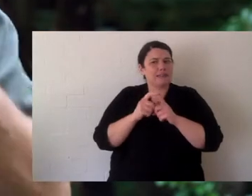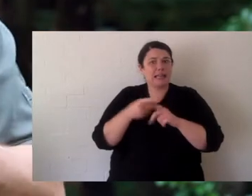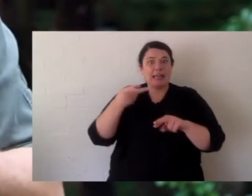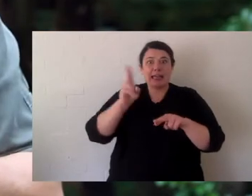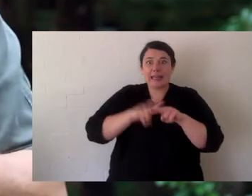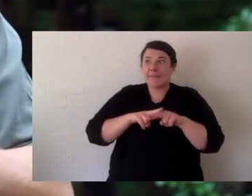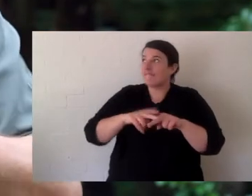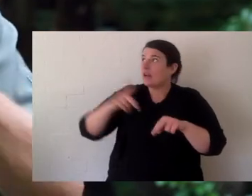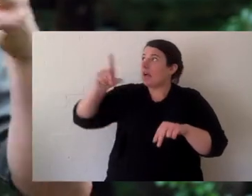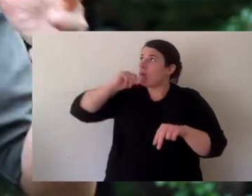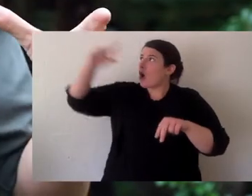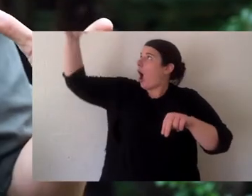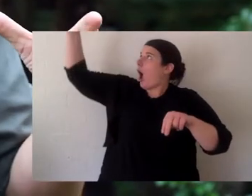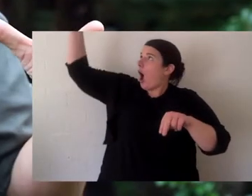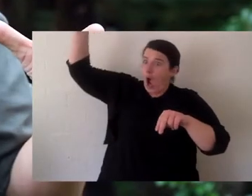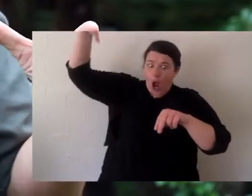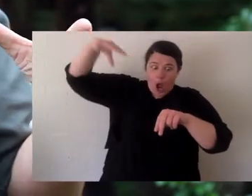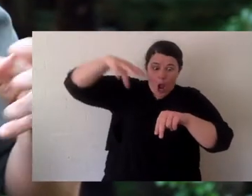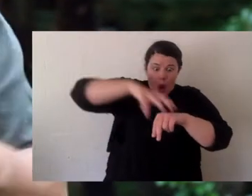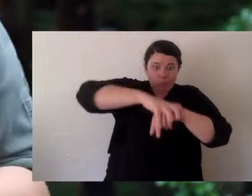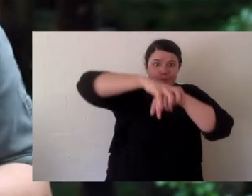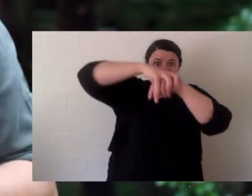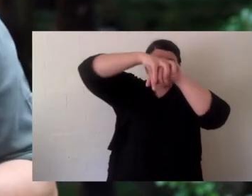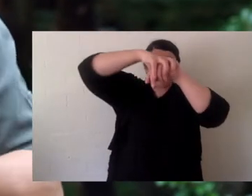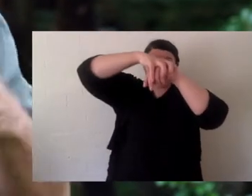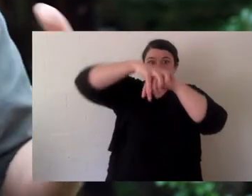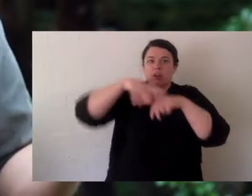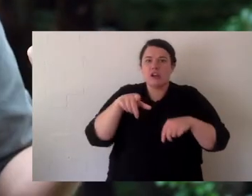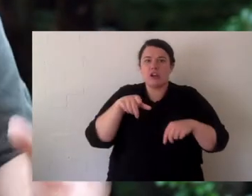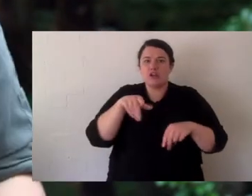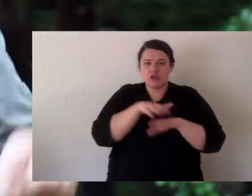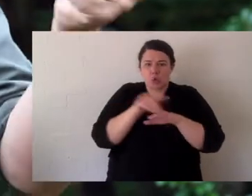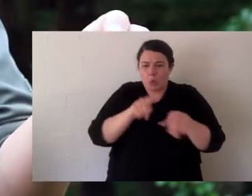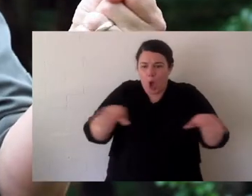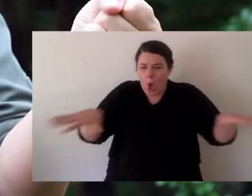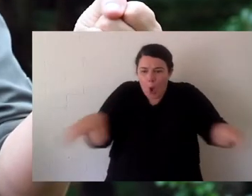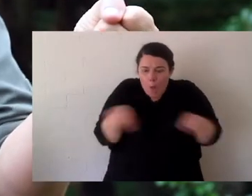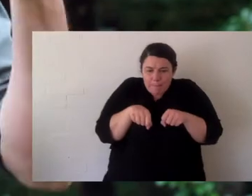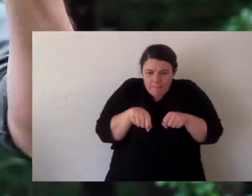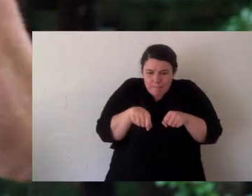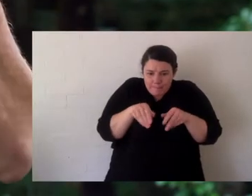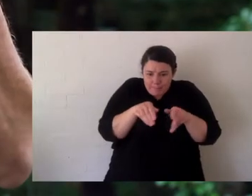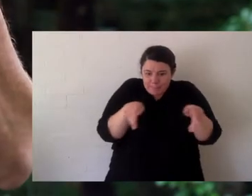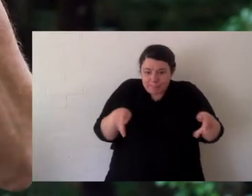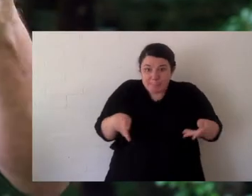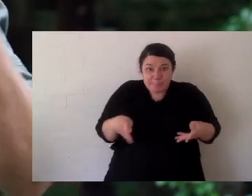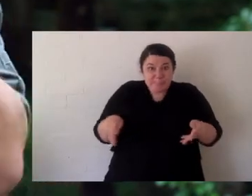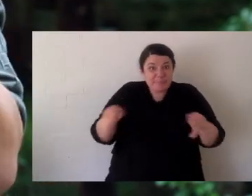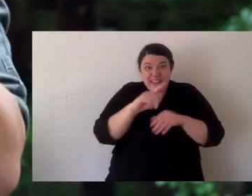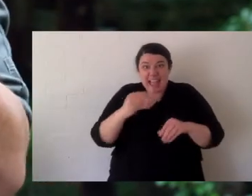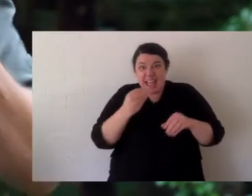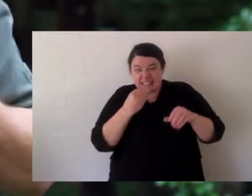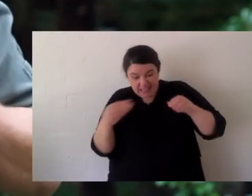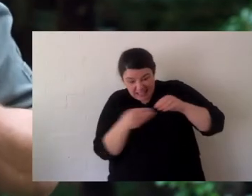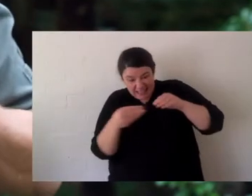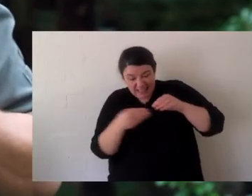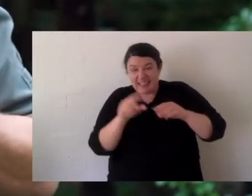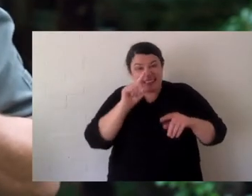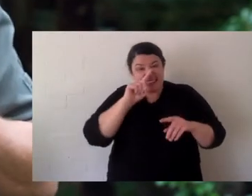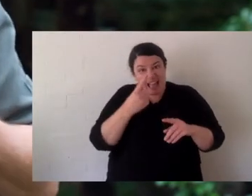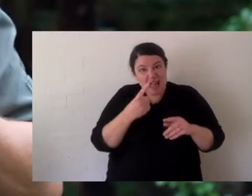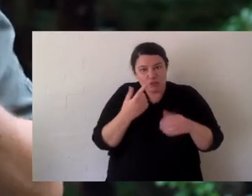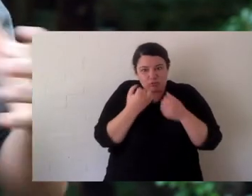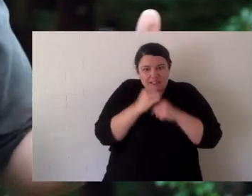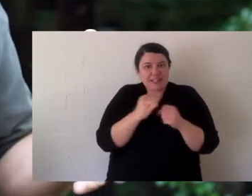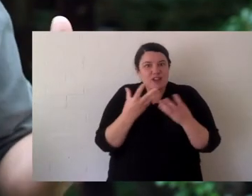and that's why they've got that hard shell. If something like a sea eagle picked a turtle up in its talons, the turtle pulls inside its